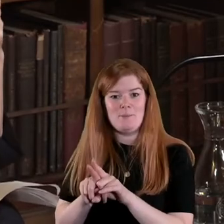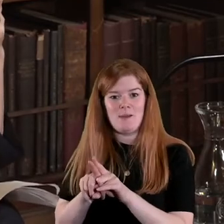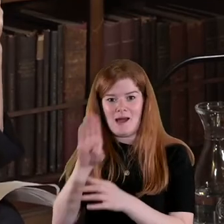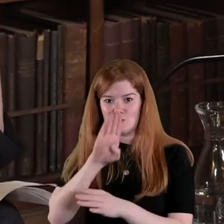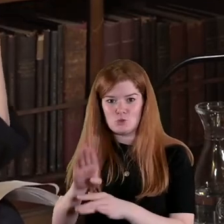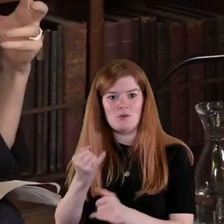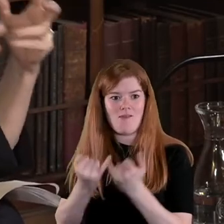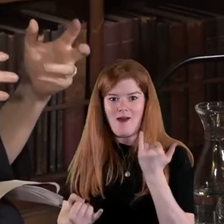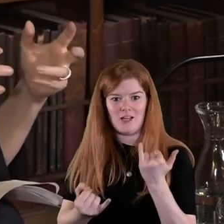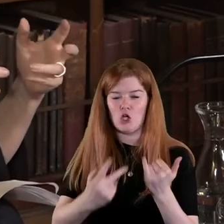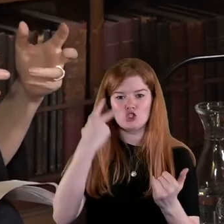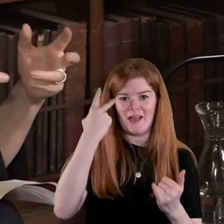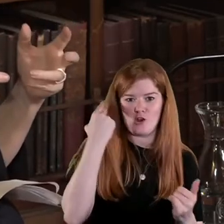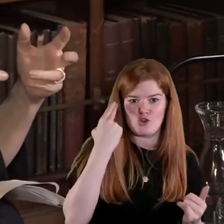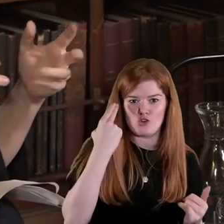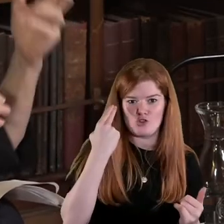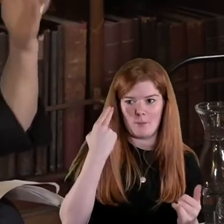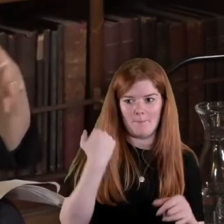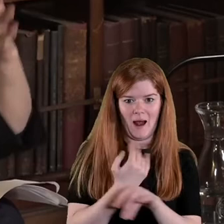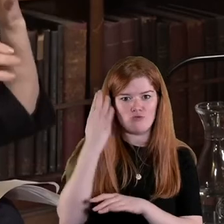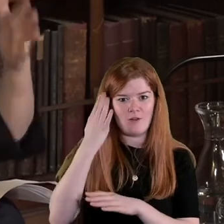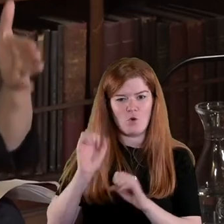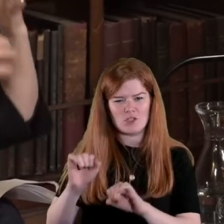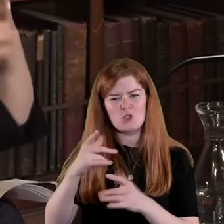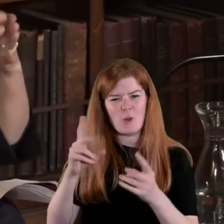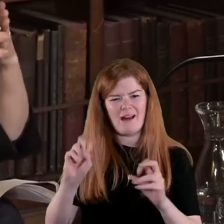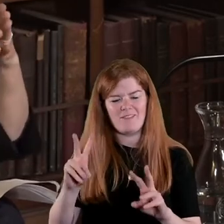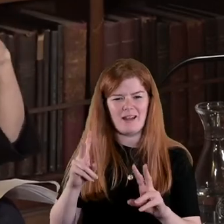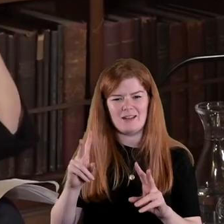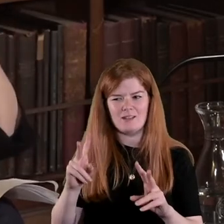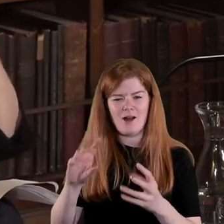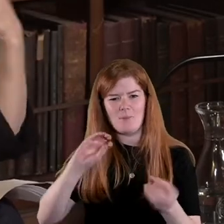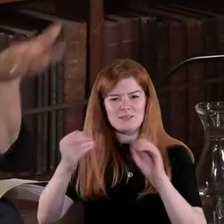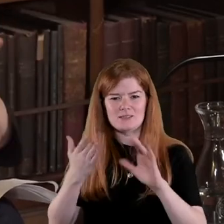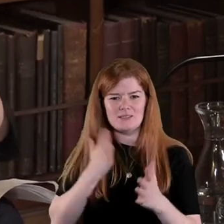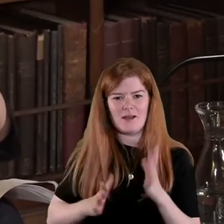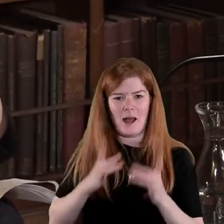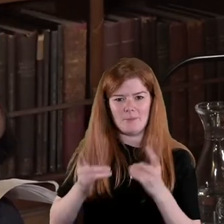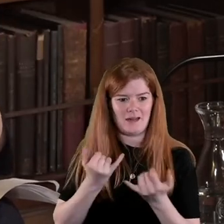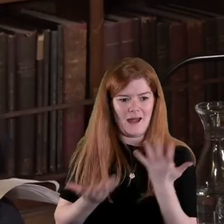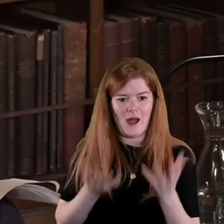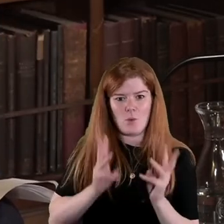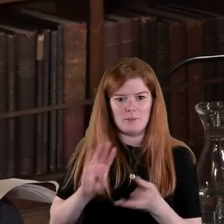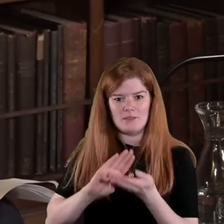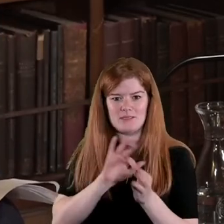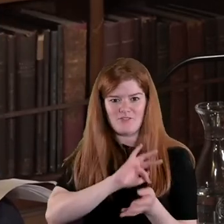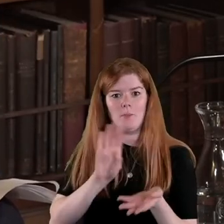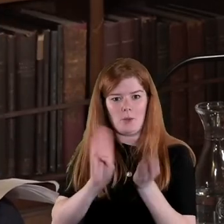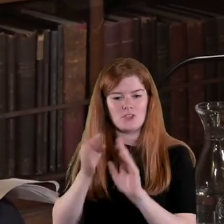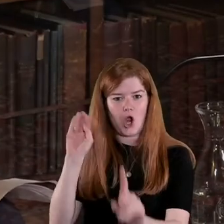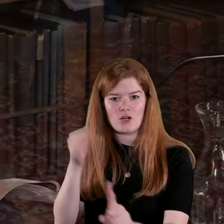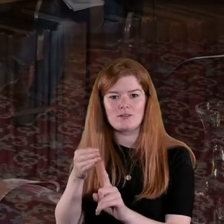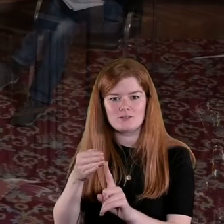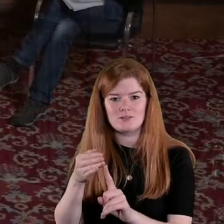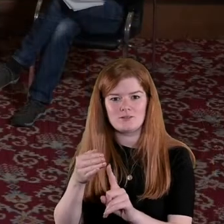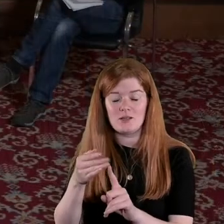to the cutting of hair by Crown Forces so you have this kind of double edged thing going on around the way in which women become targets in the